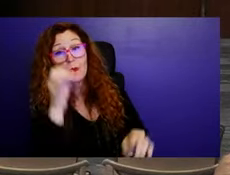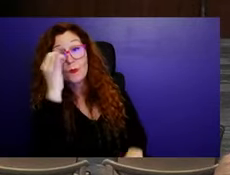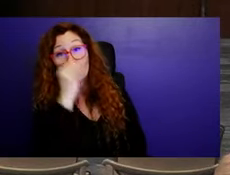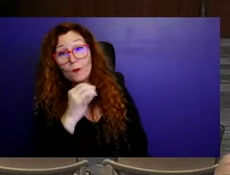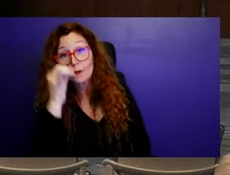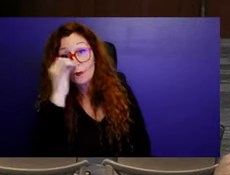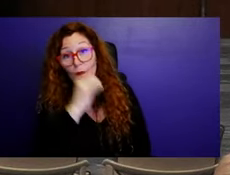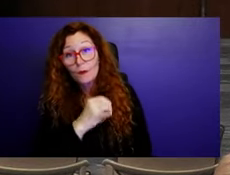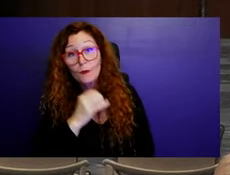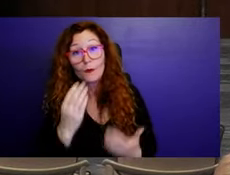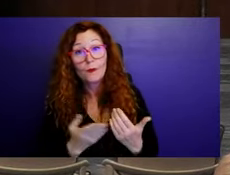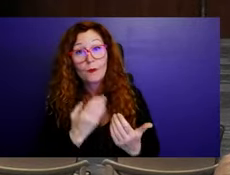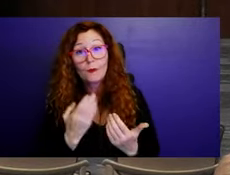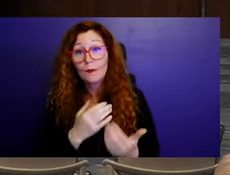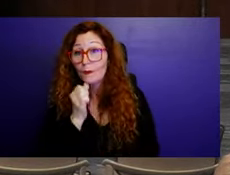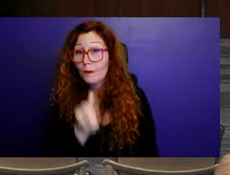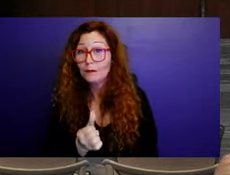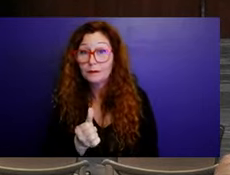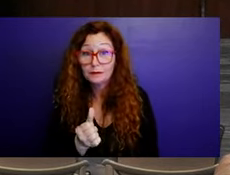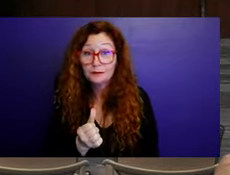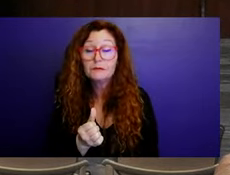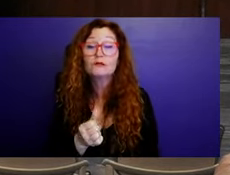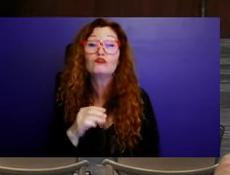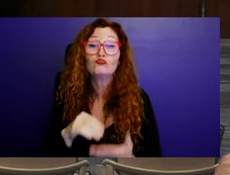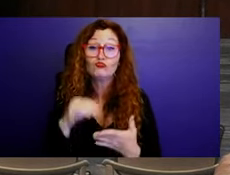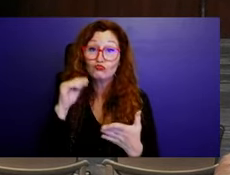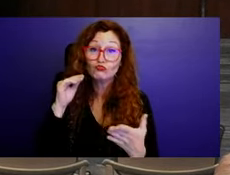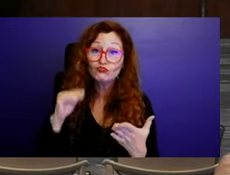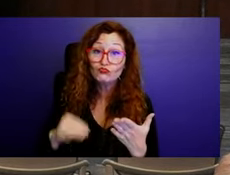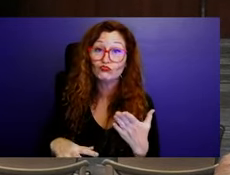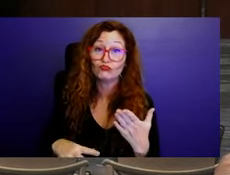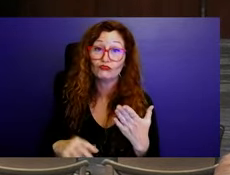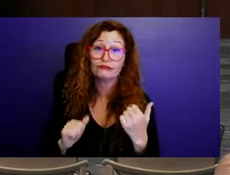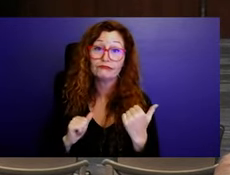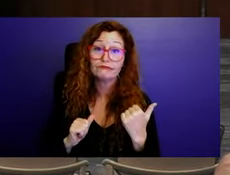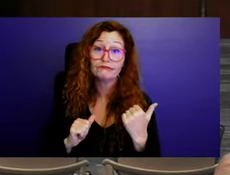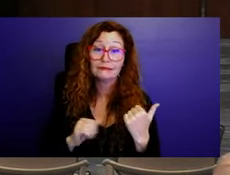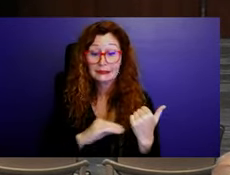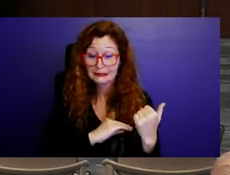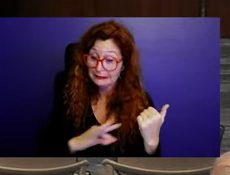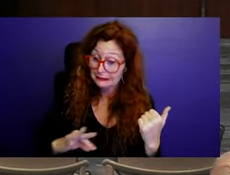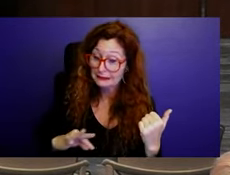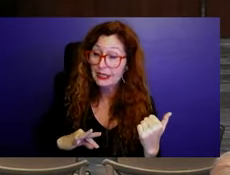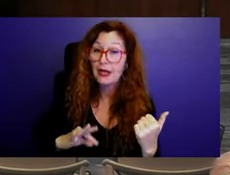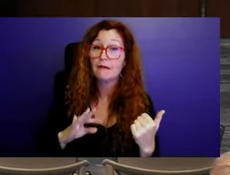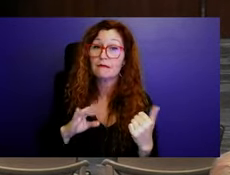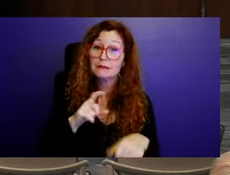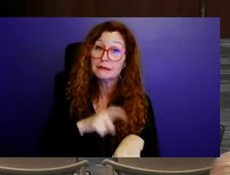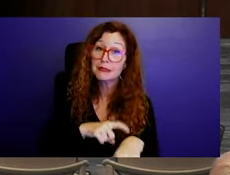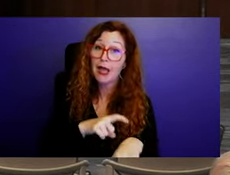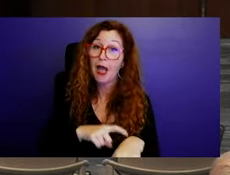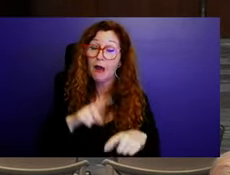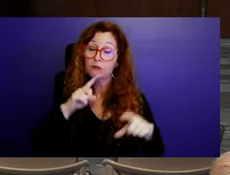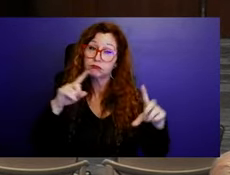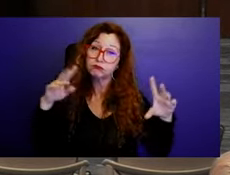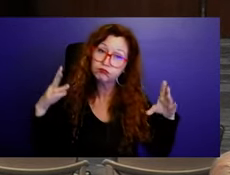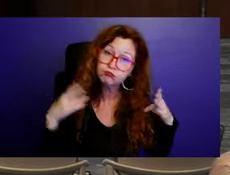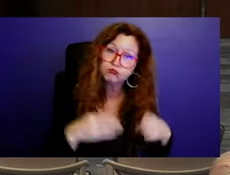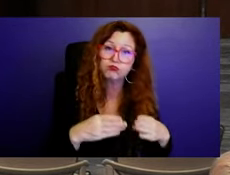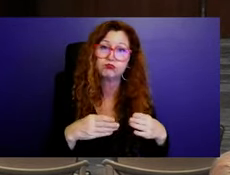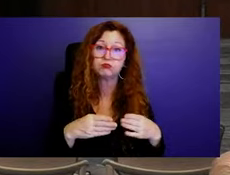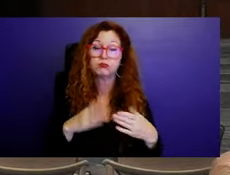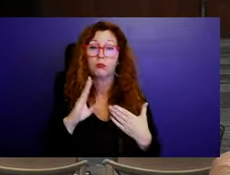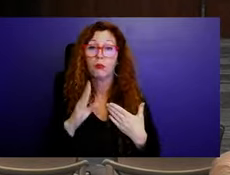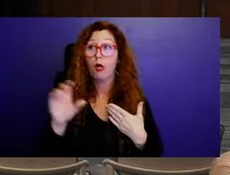This is an analysis that requires time from staff. And what's the timeframe that maybe how long will